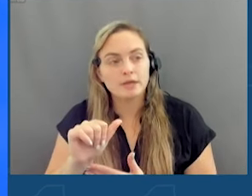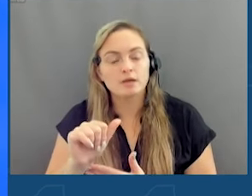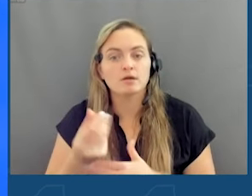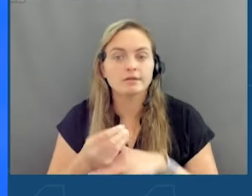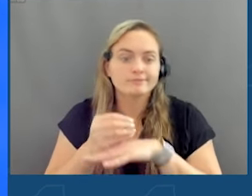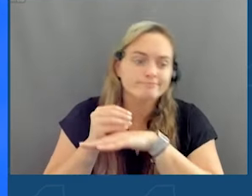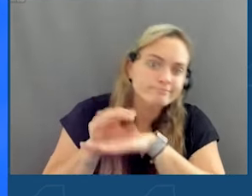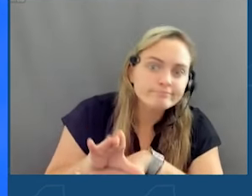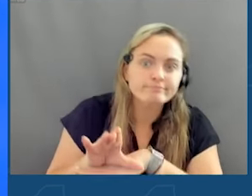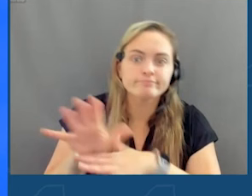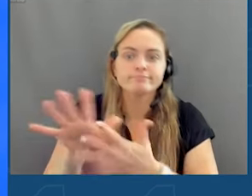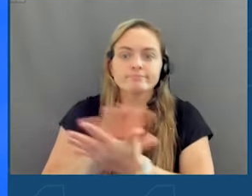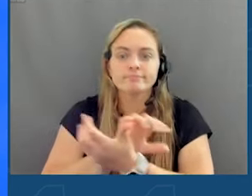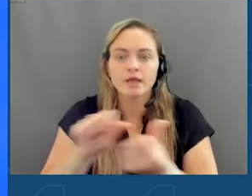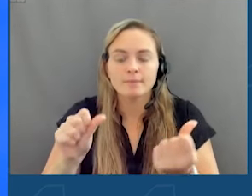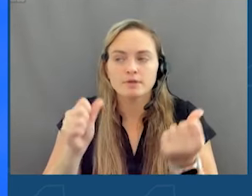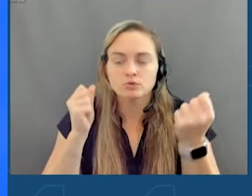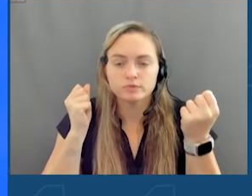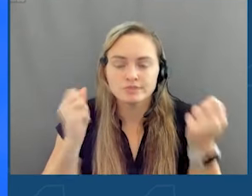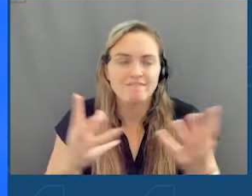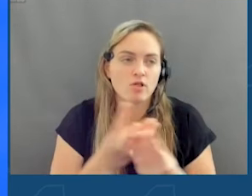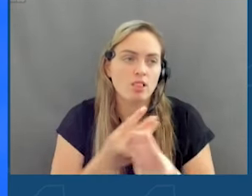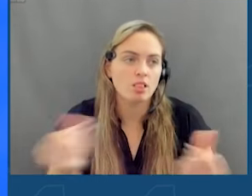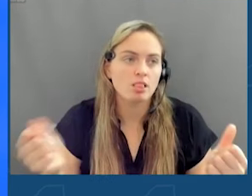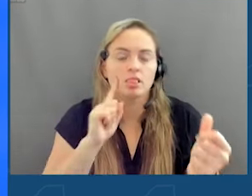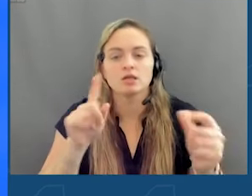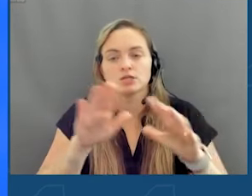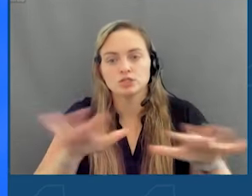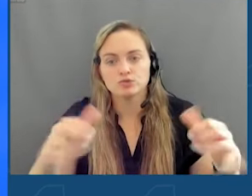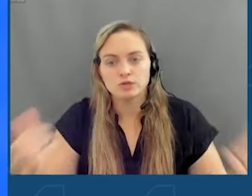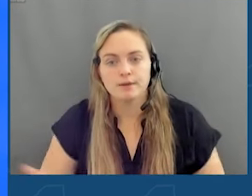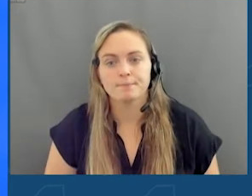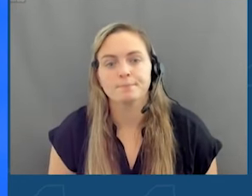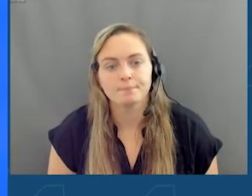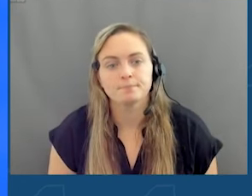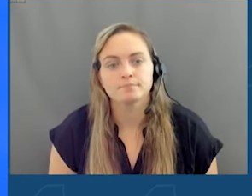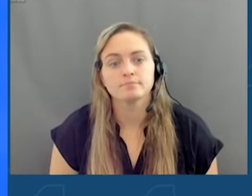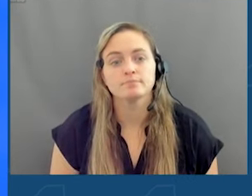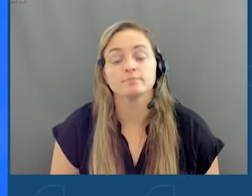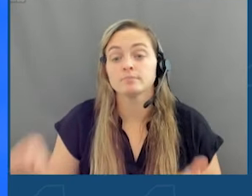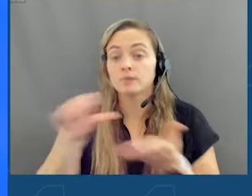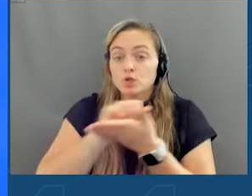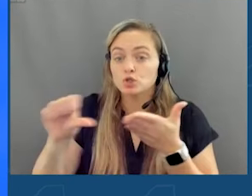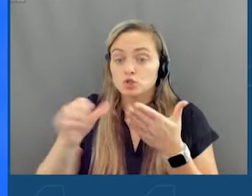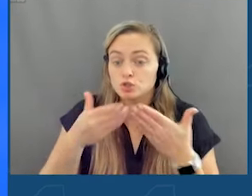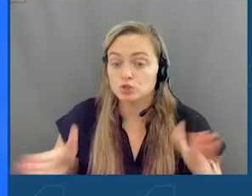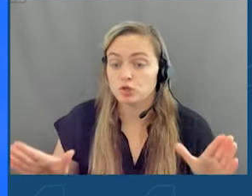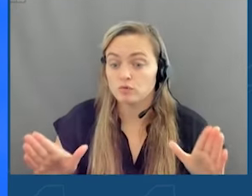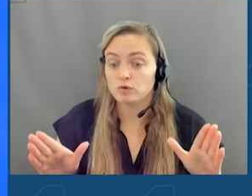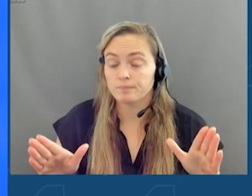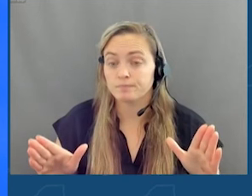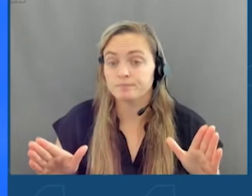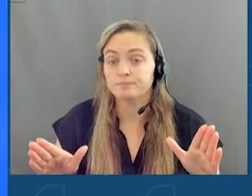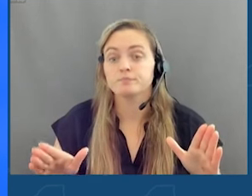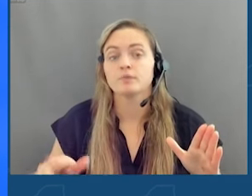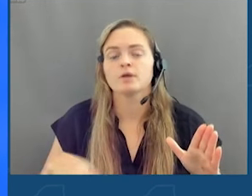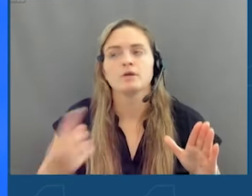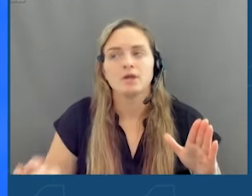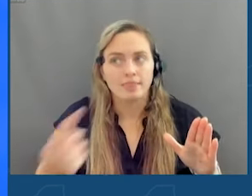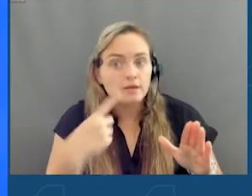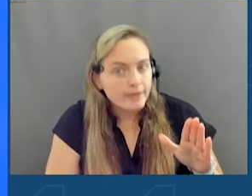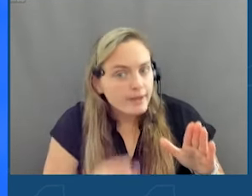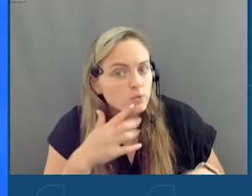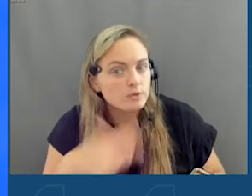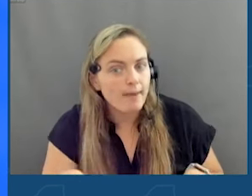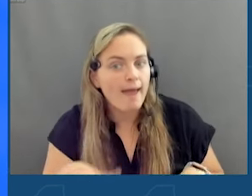damage to countless children today. The Surgeon General. Now, when do you tune into the Surgeon General? They tell you when things are really bad for